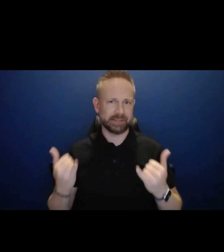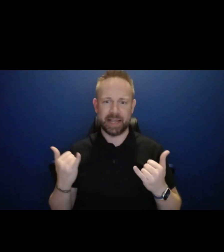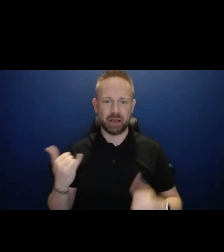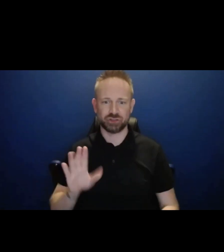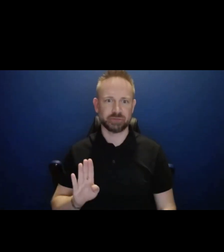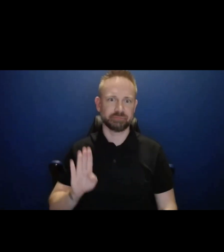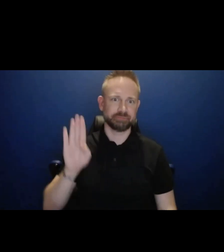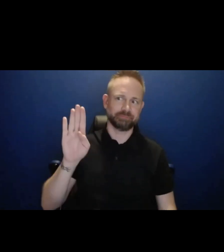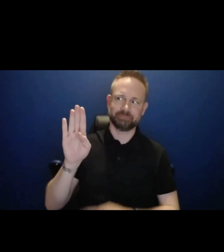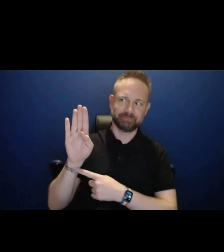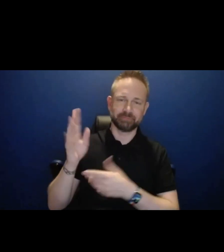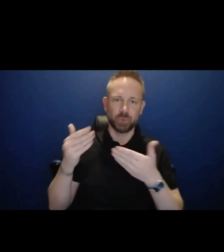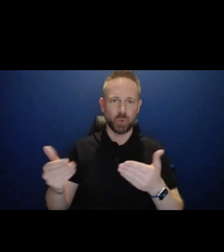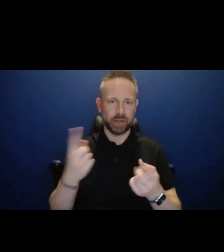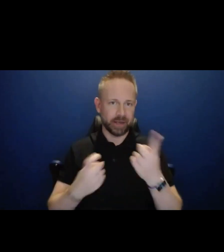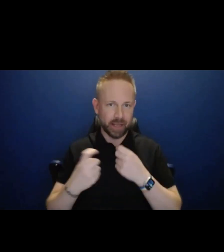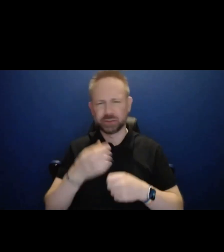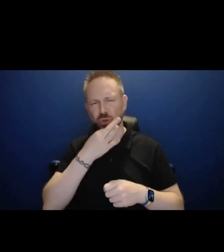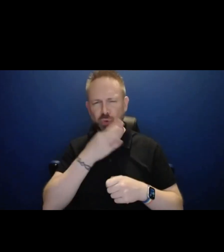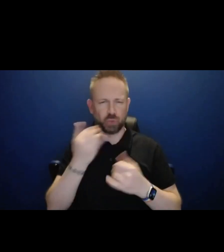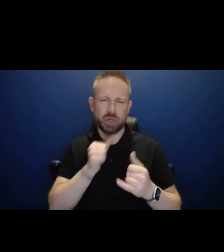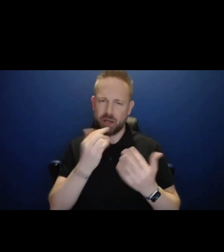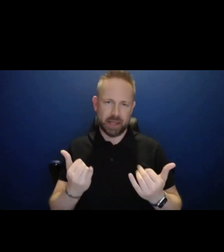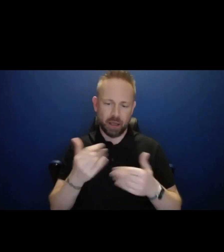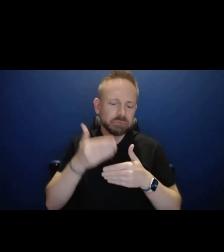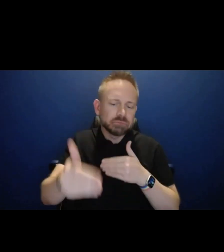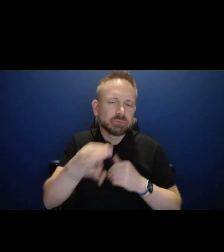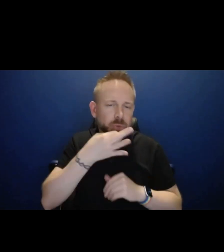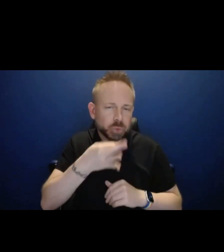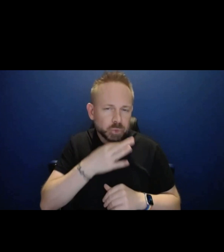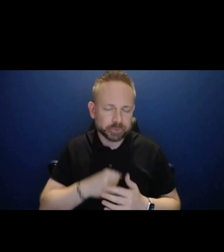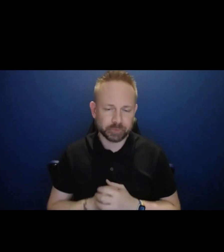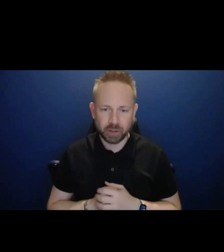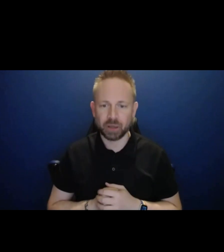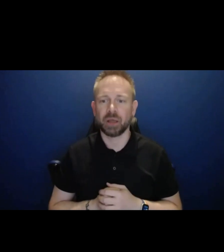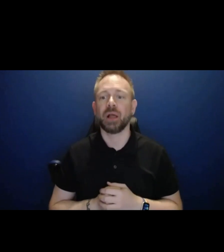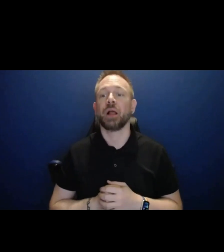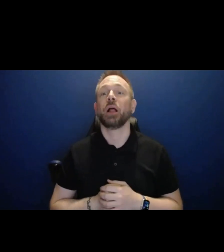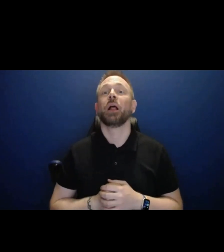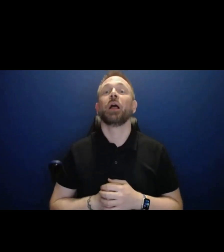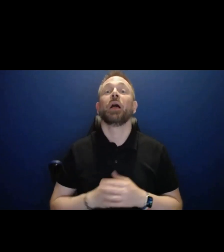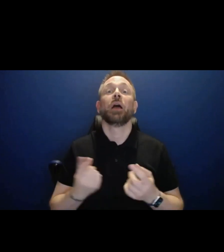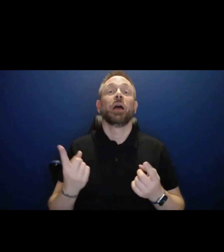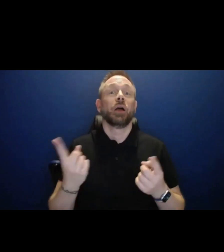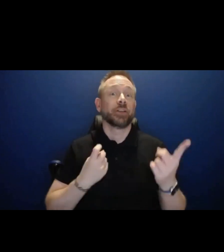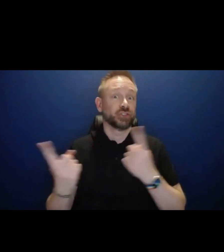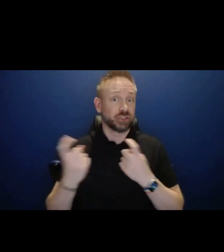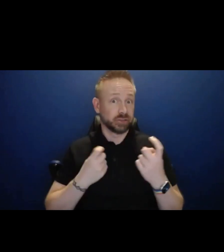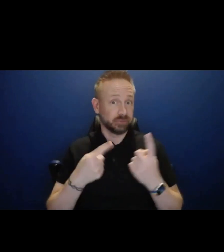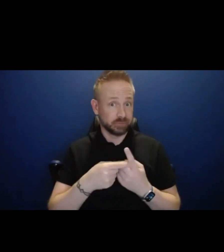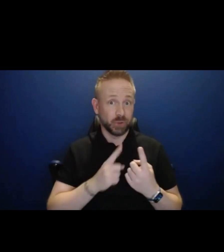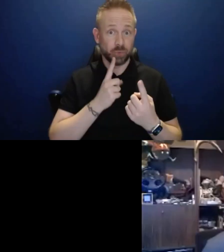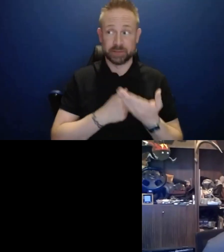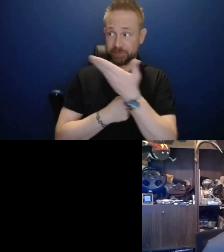question. But we'll get to that in just a moment on the topic of questions just to get us rolling here. I'm pleased to welcome